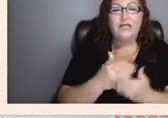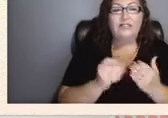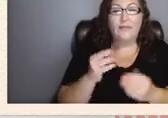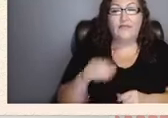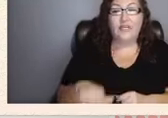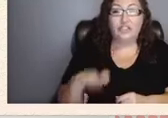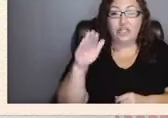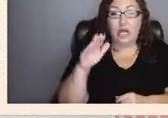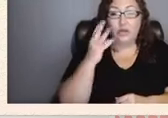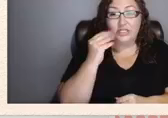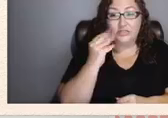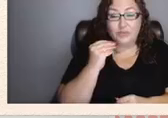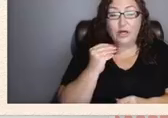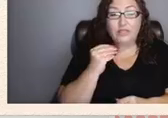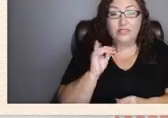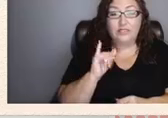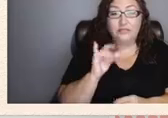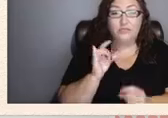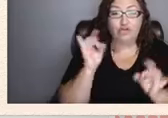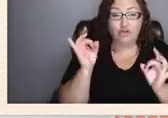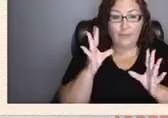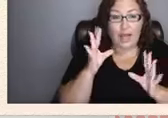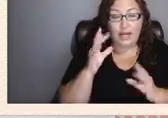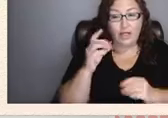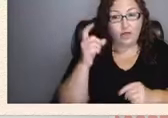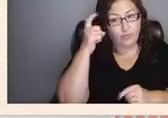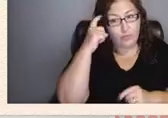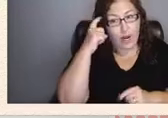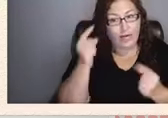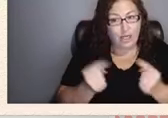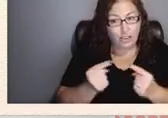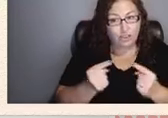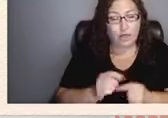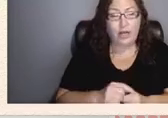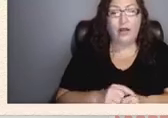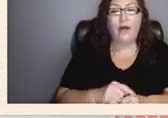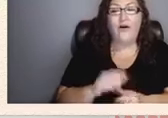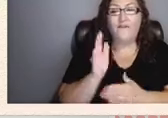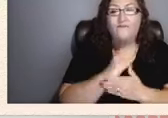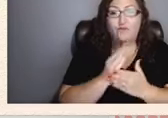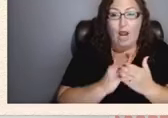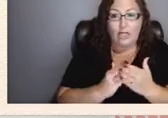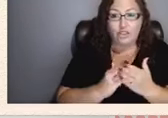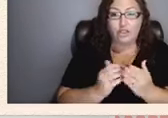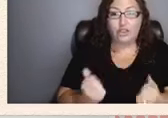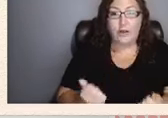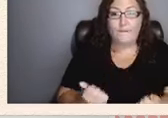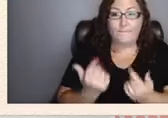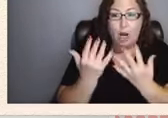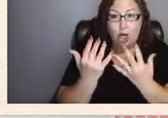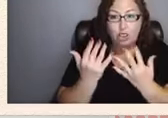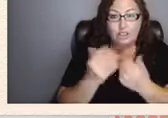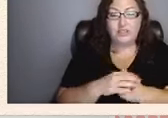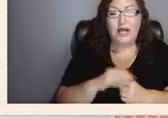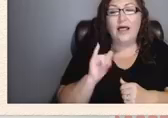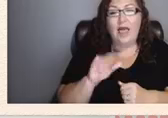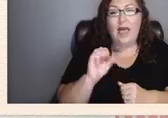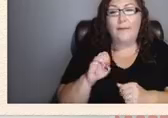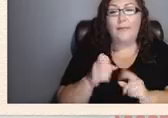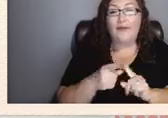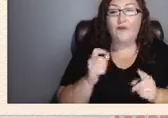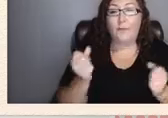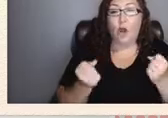include traumatic brain injury fractures fractures burns these can be from car accidents